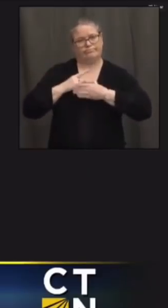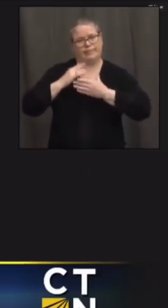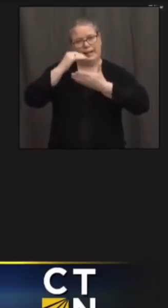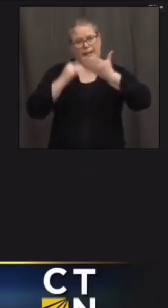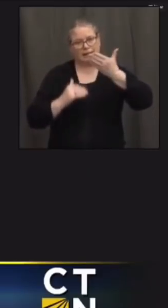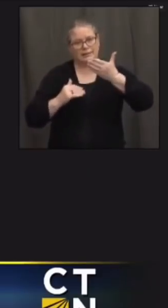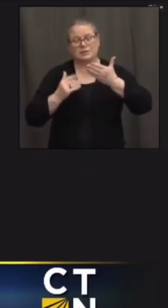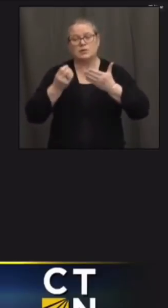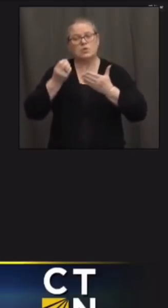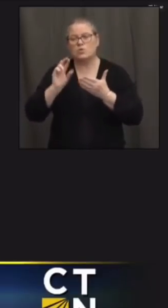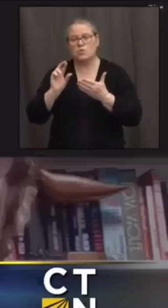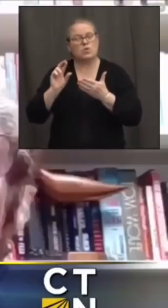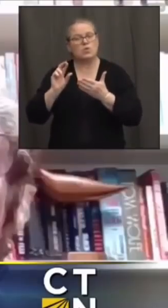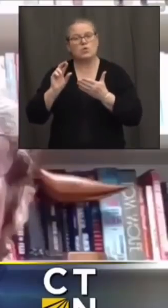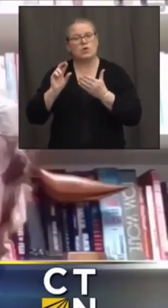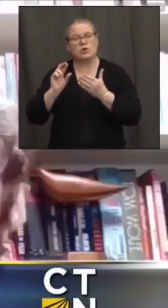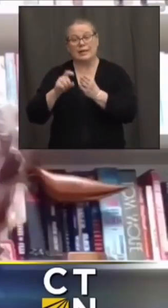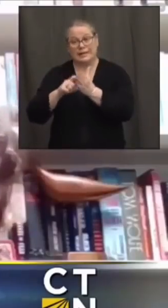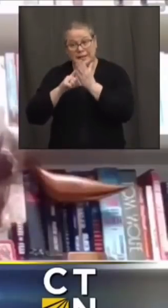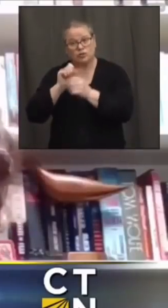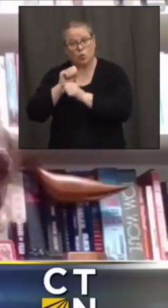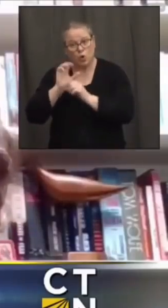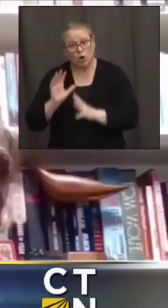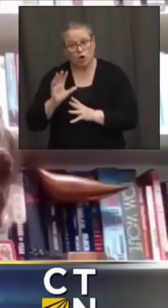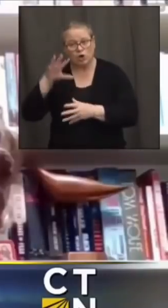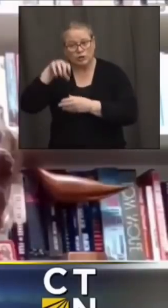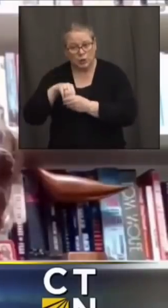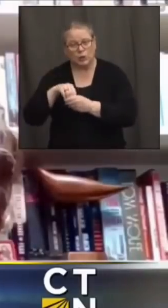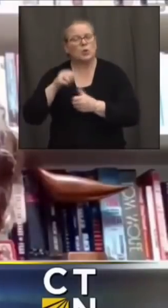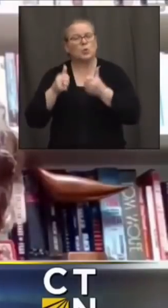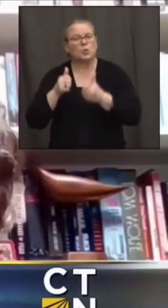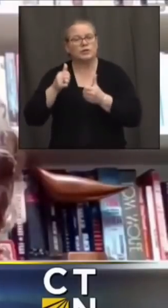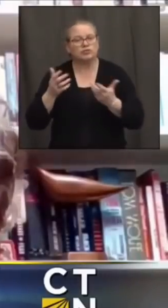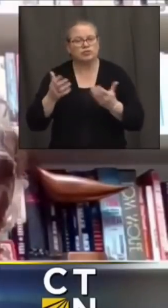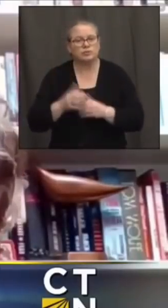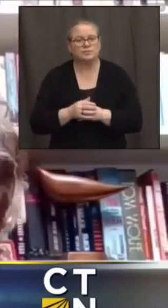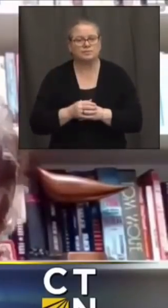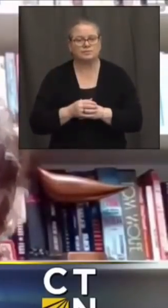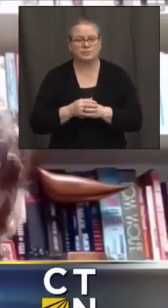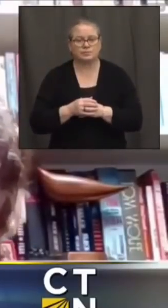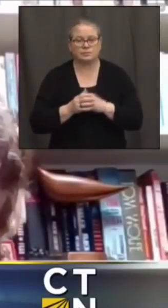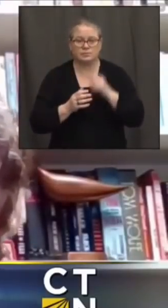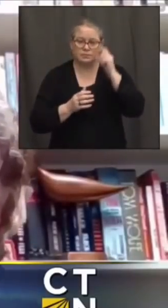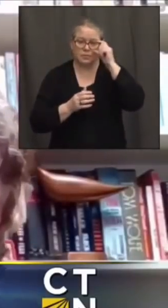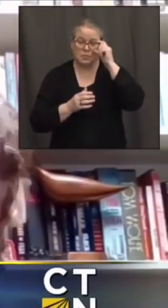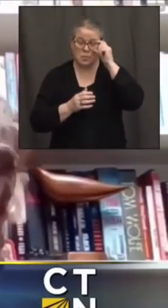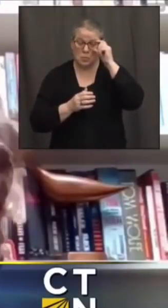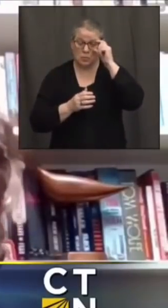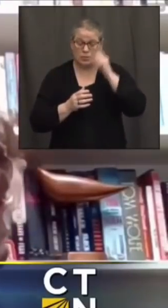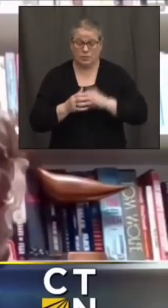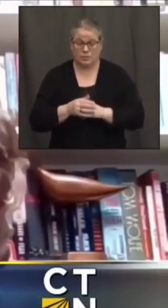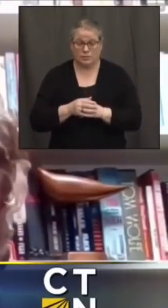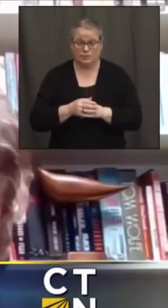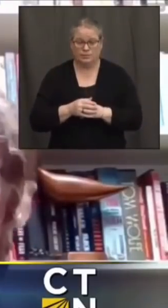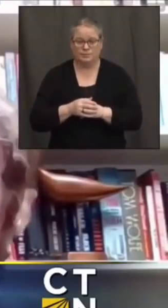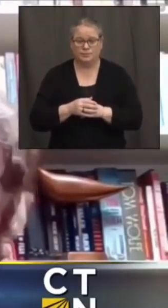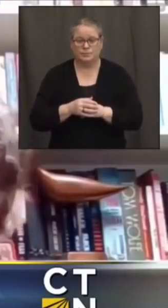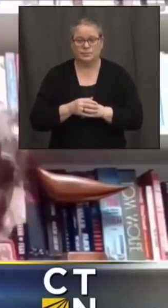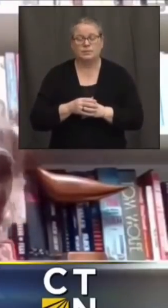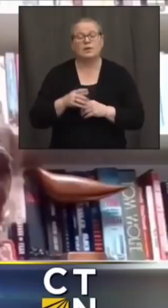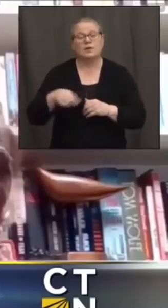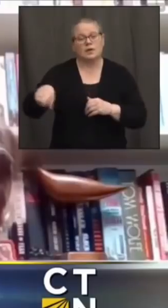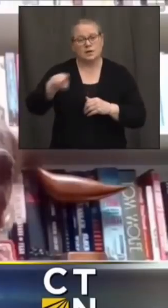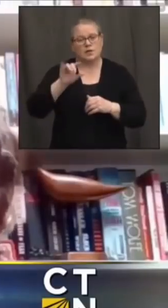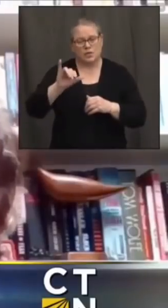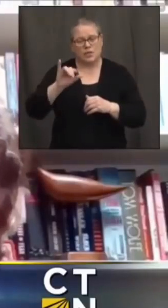so um we're sending out further communication to uh the providers on